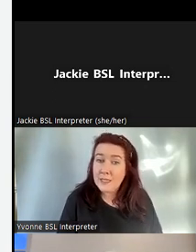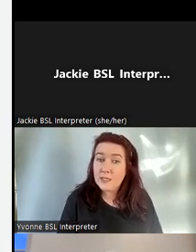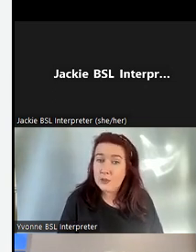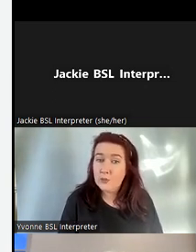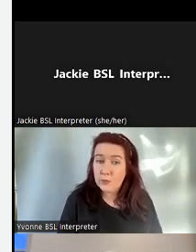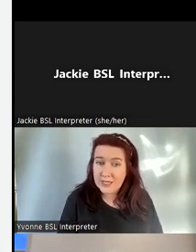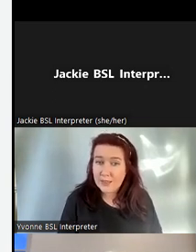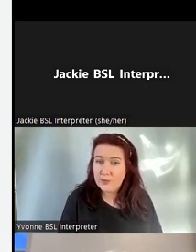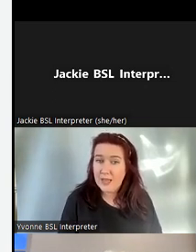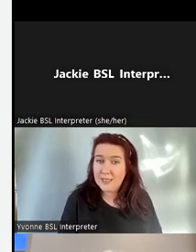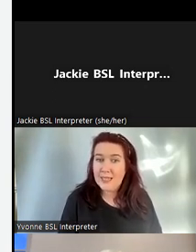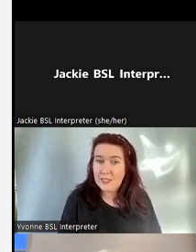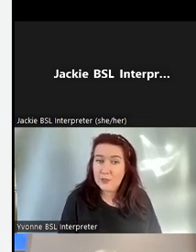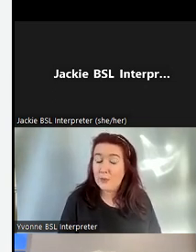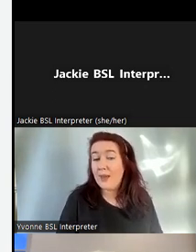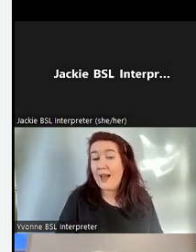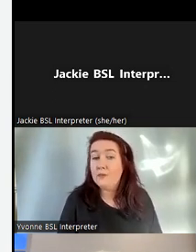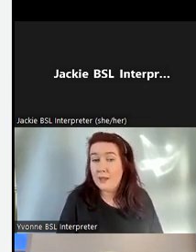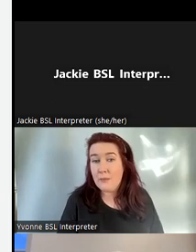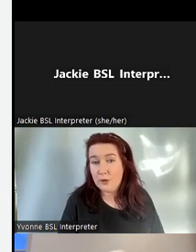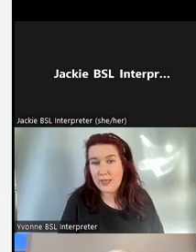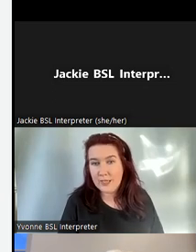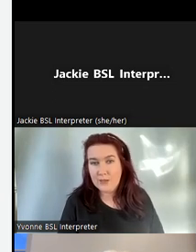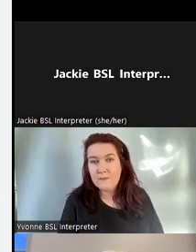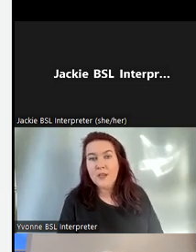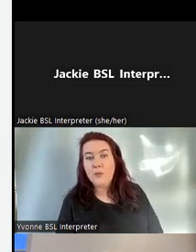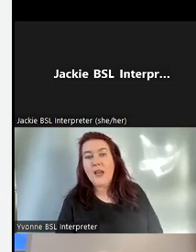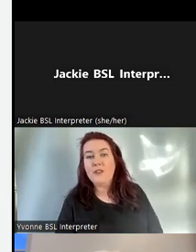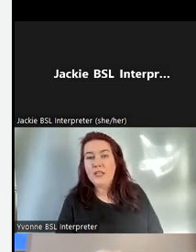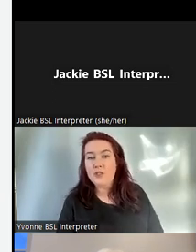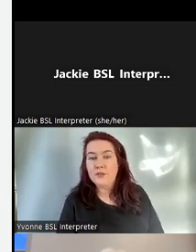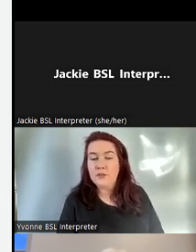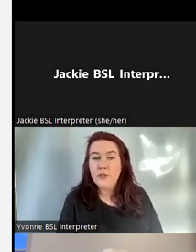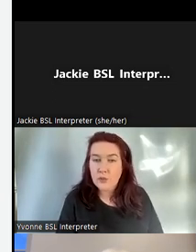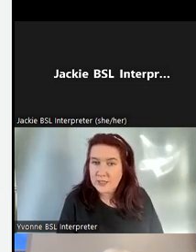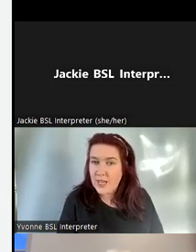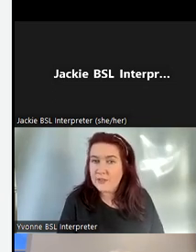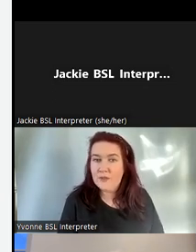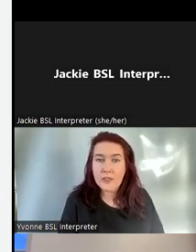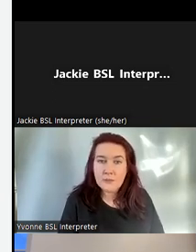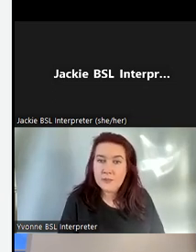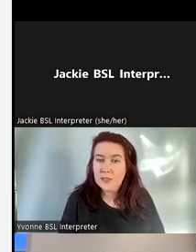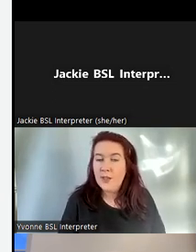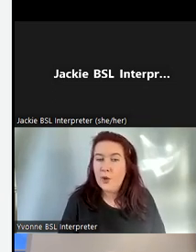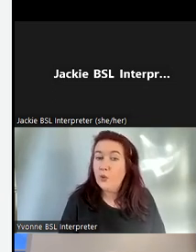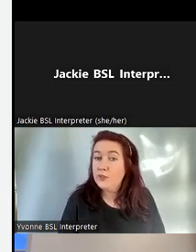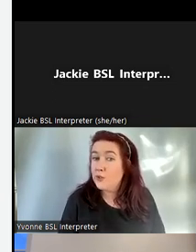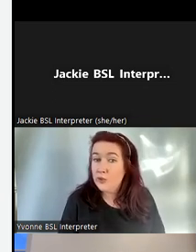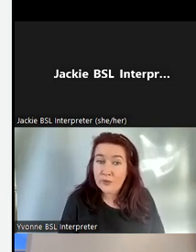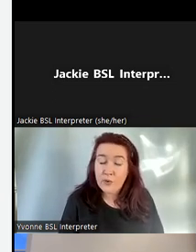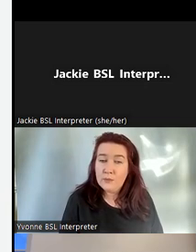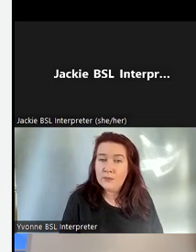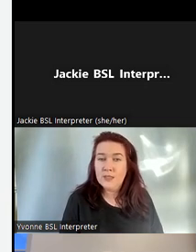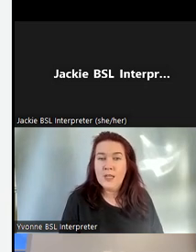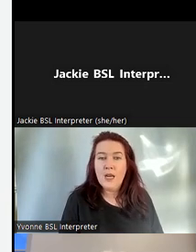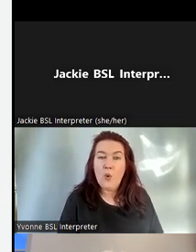It's been a slow process over the last 10 years but we have built up our collection. We have a range of photographs, films, old school